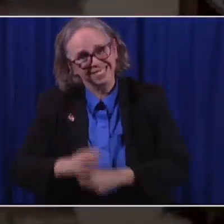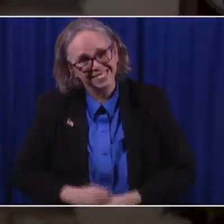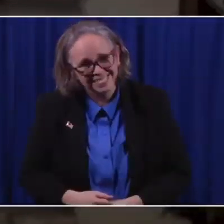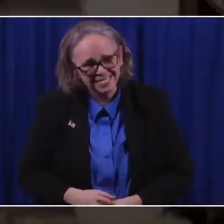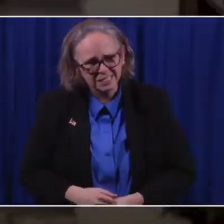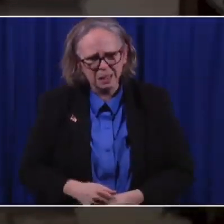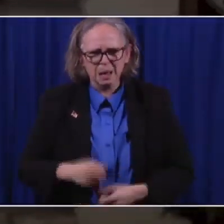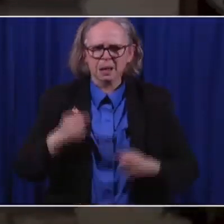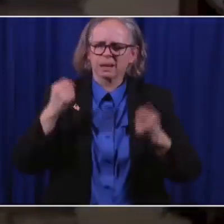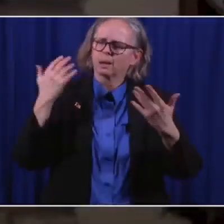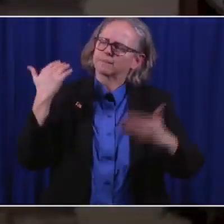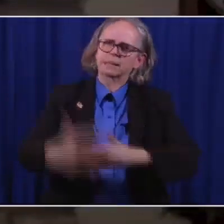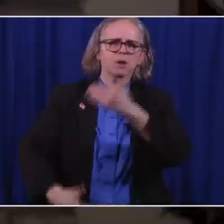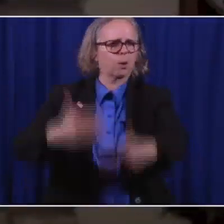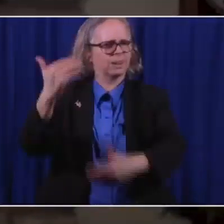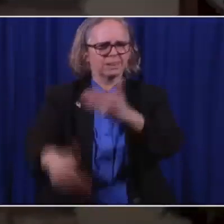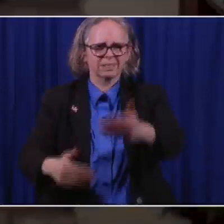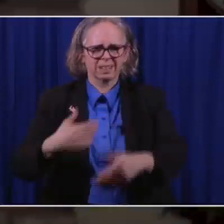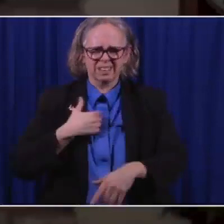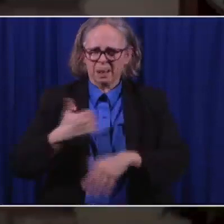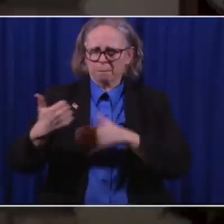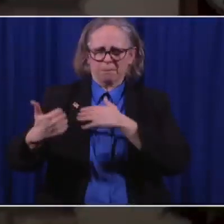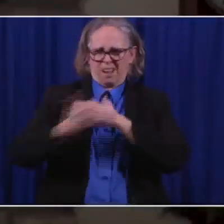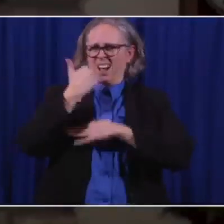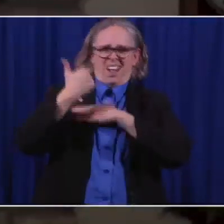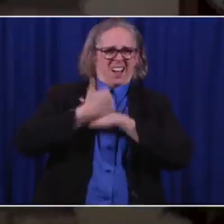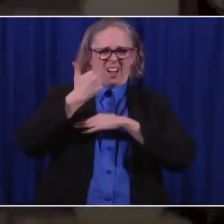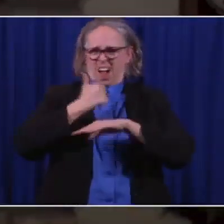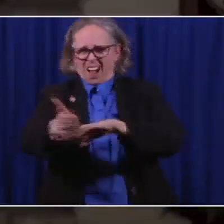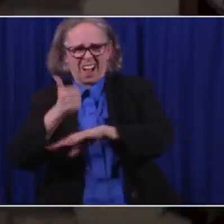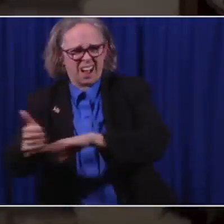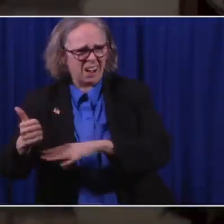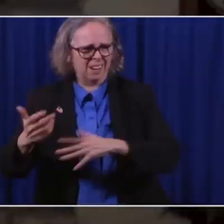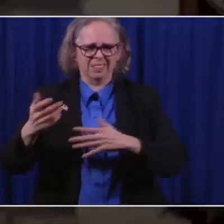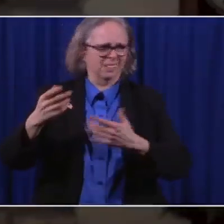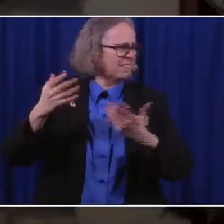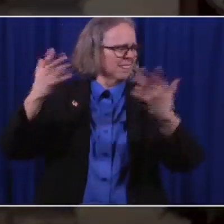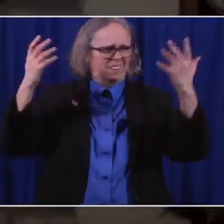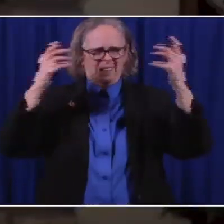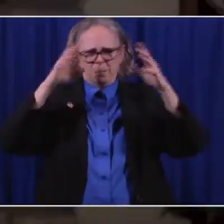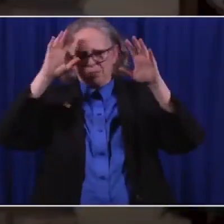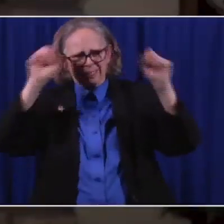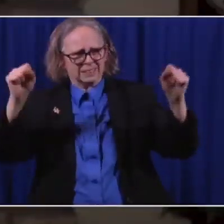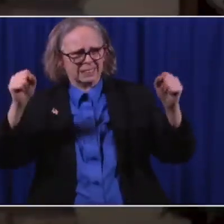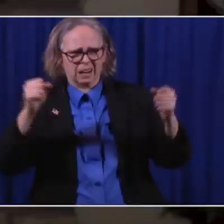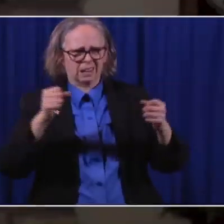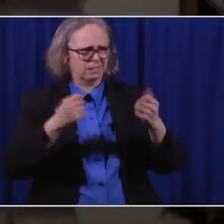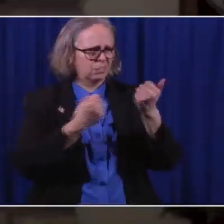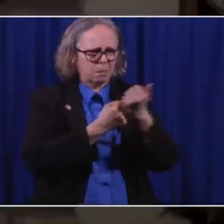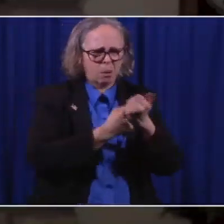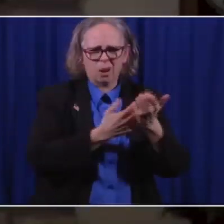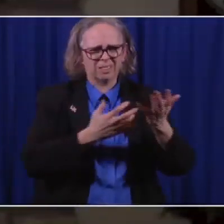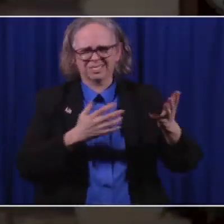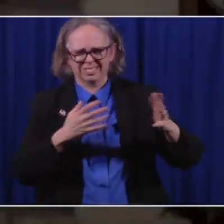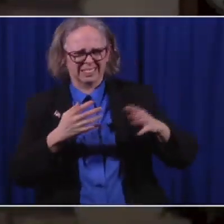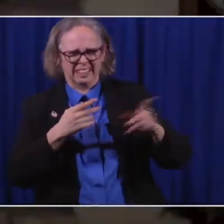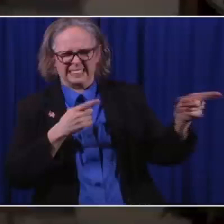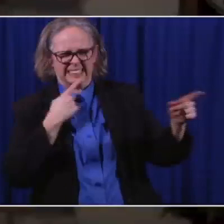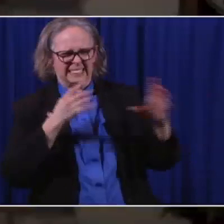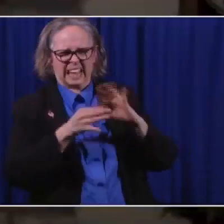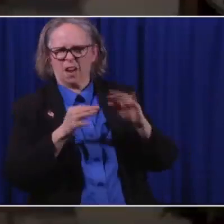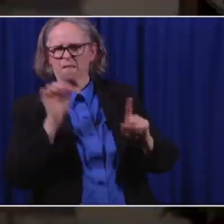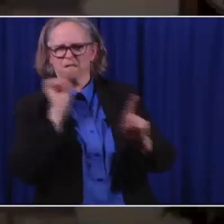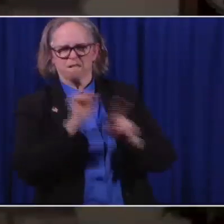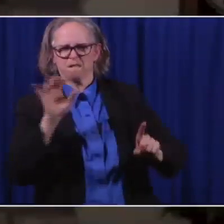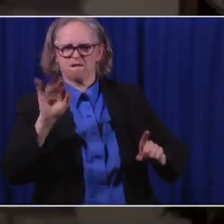If there are allegations, when Trump supporters had allegations that there was fraud, et cetera, et cetera,